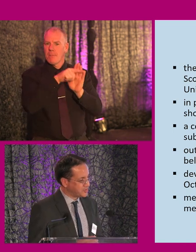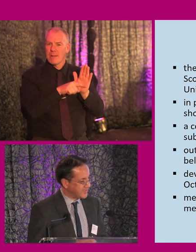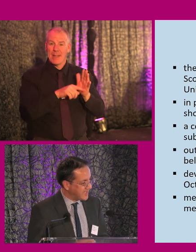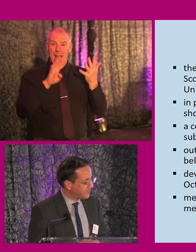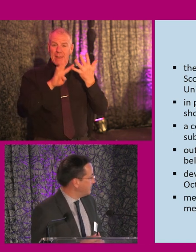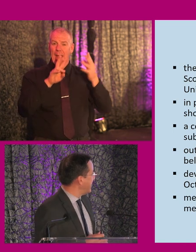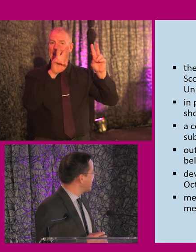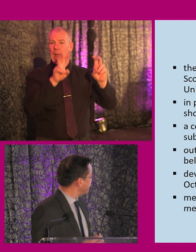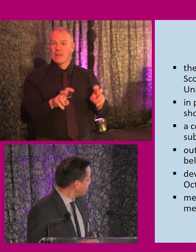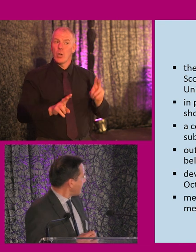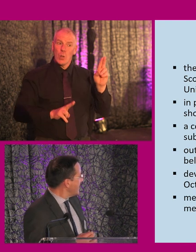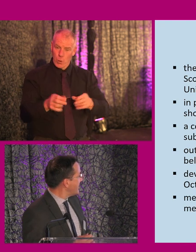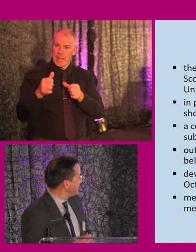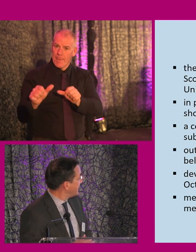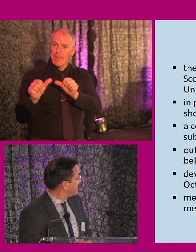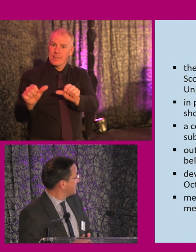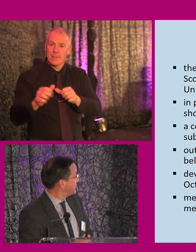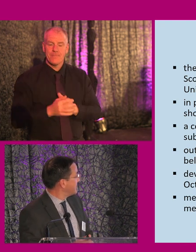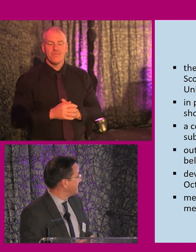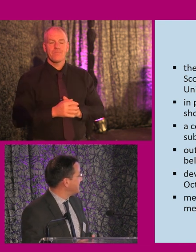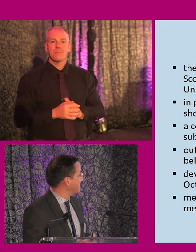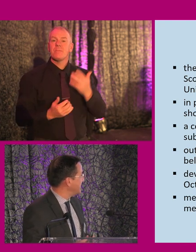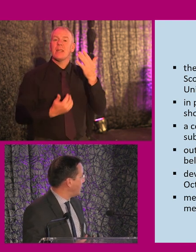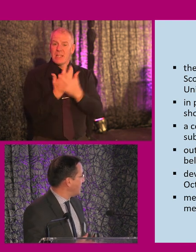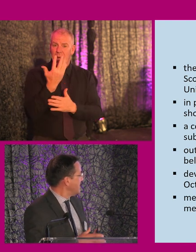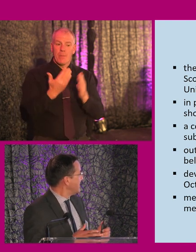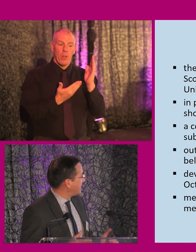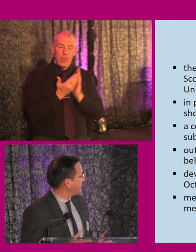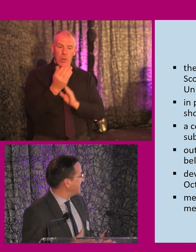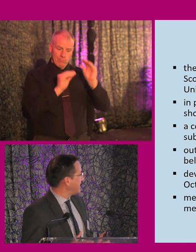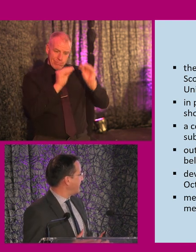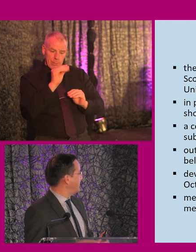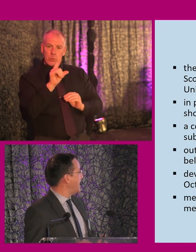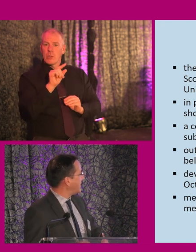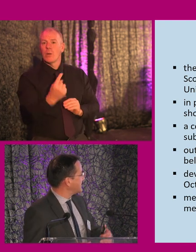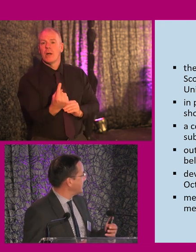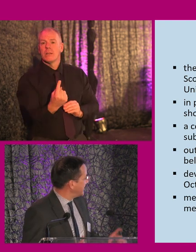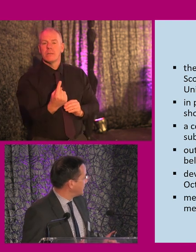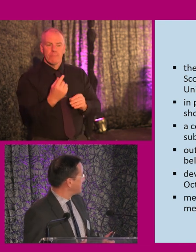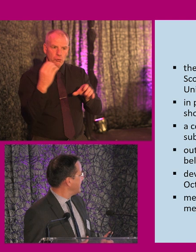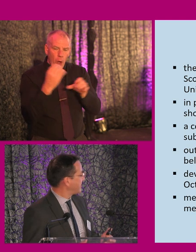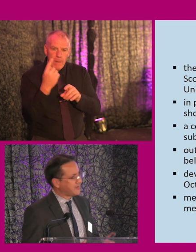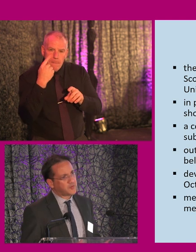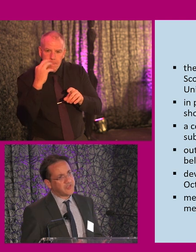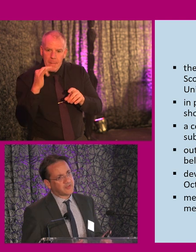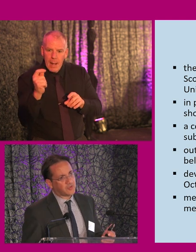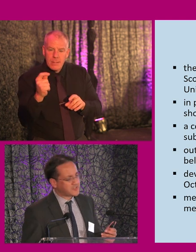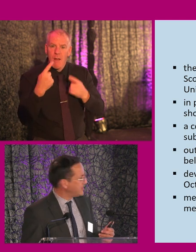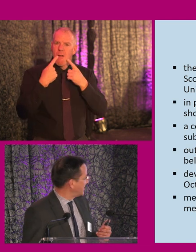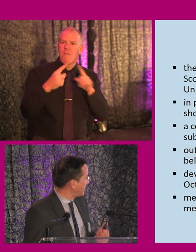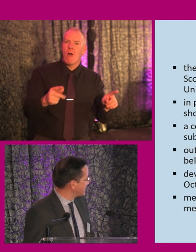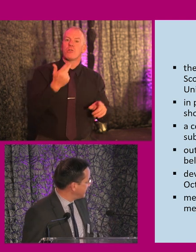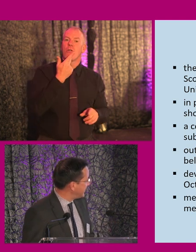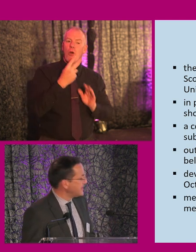government should implement. We developed it during 2021. Very, very careful piloting. We launched it in the third week of